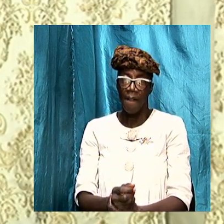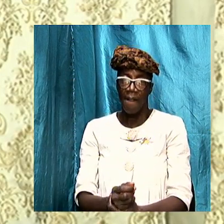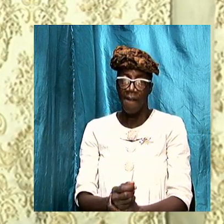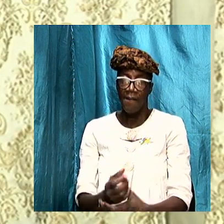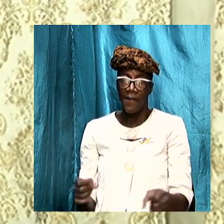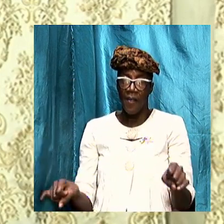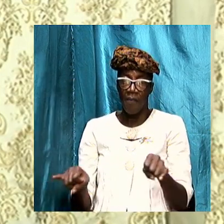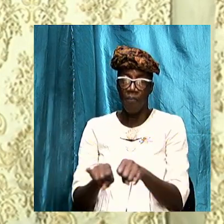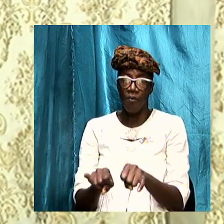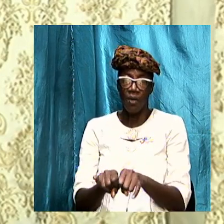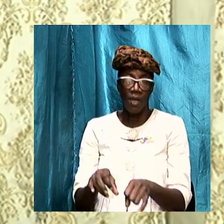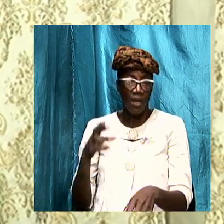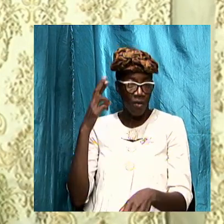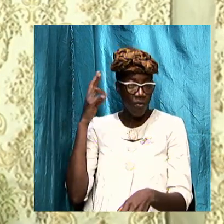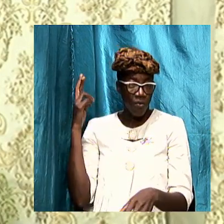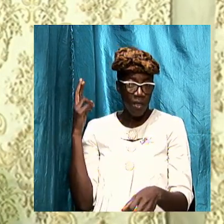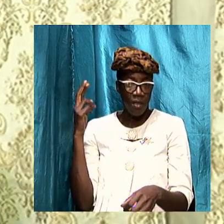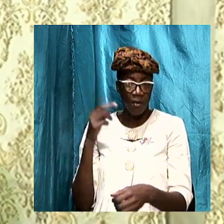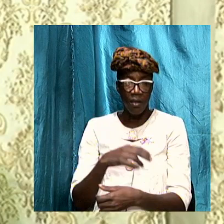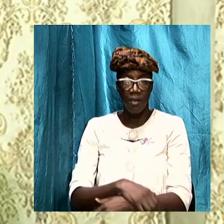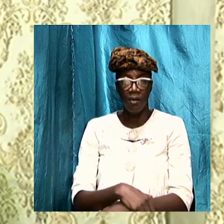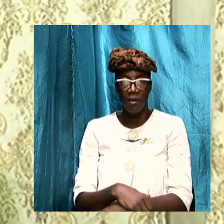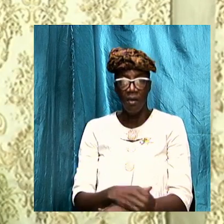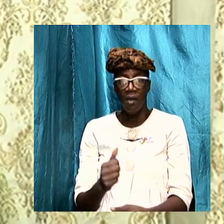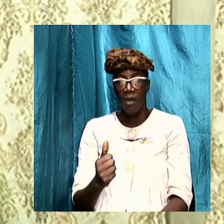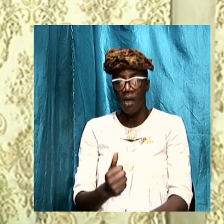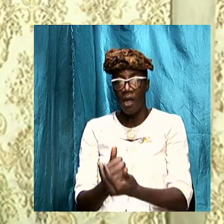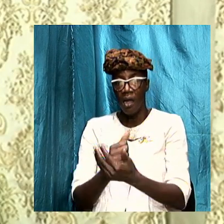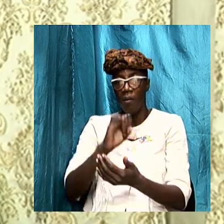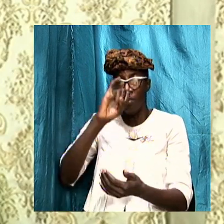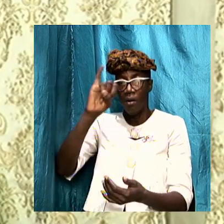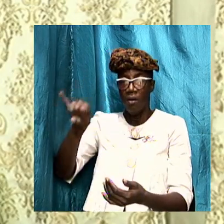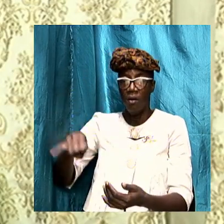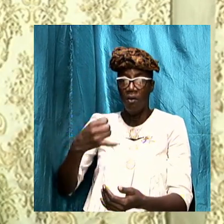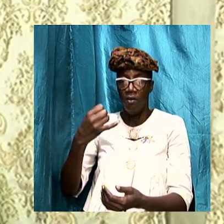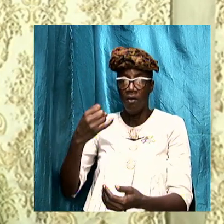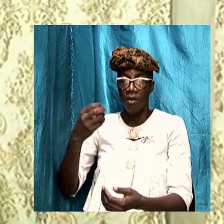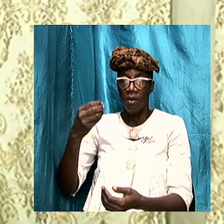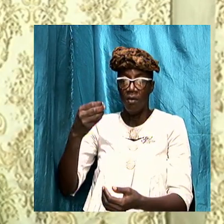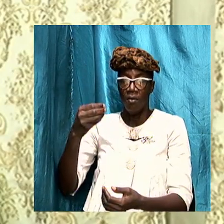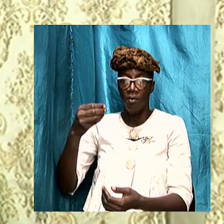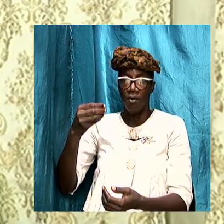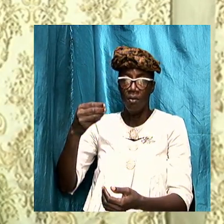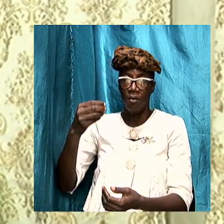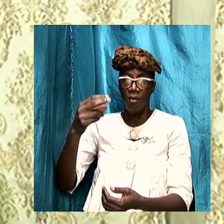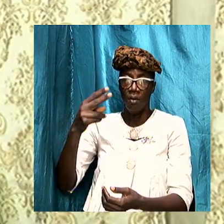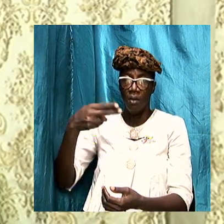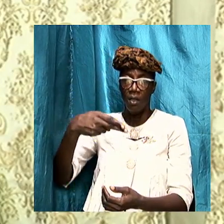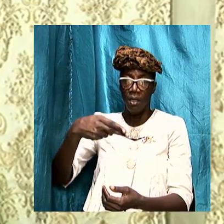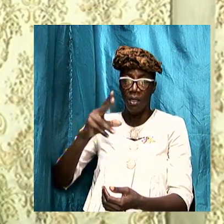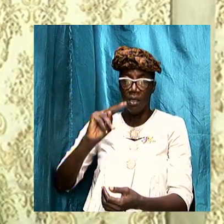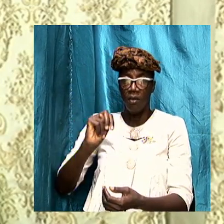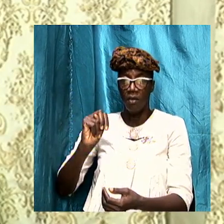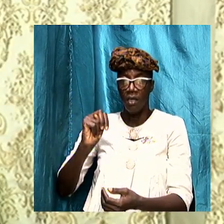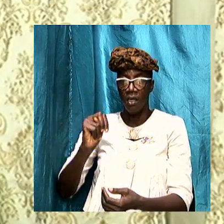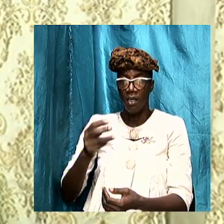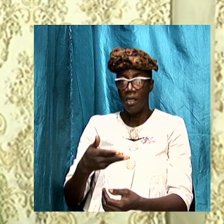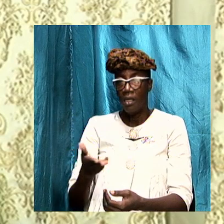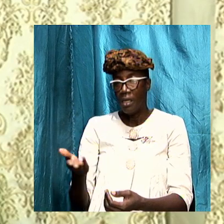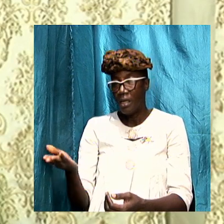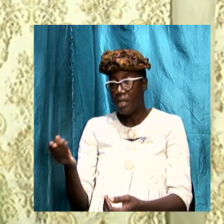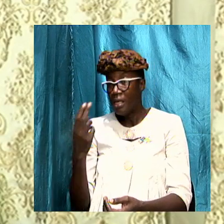very important it helped John to describe the things he saw in his own